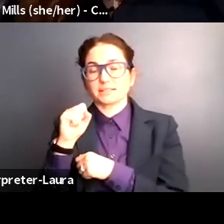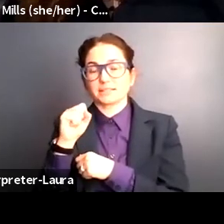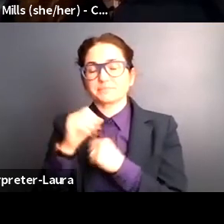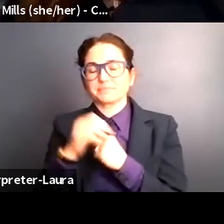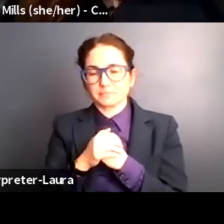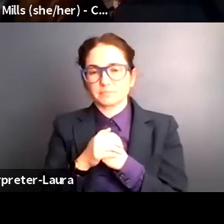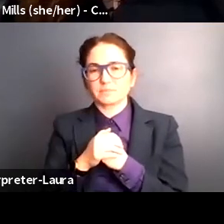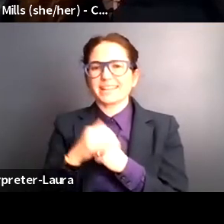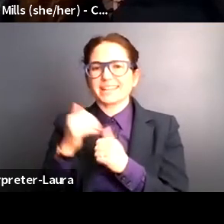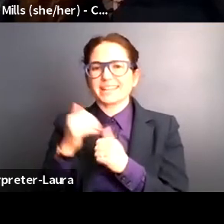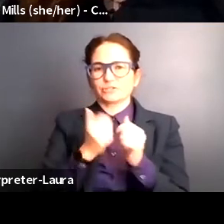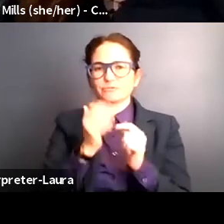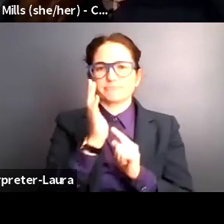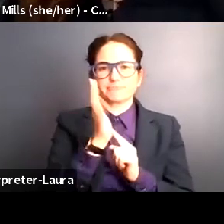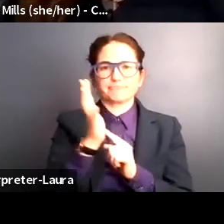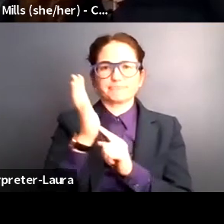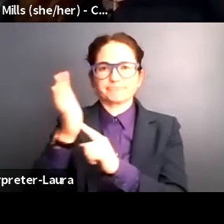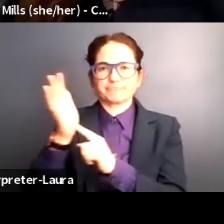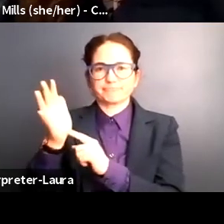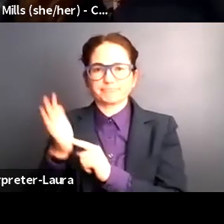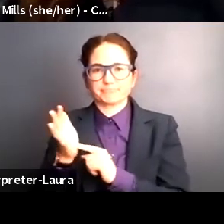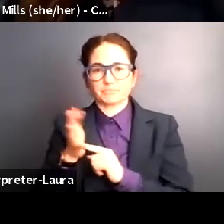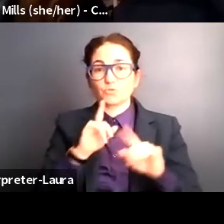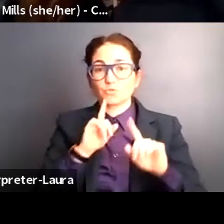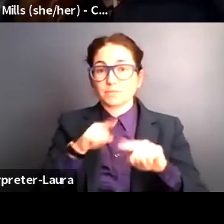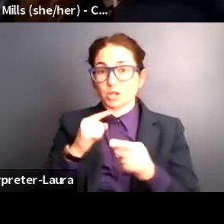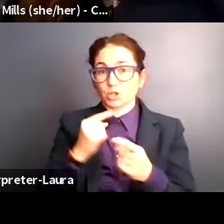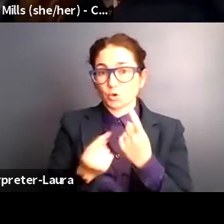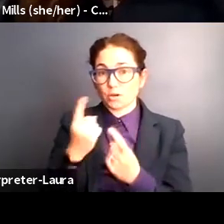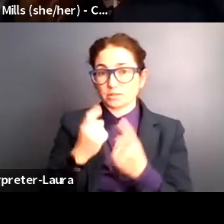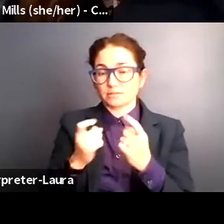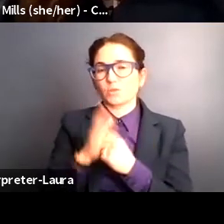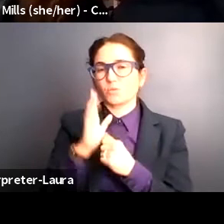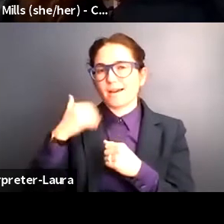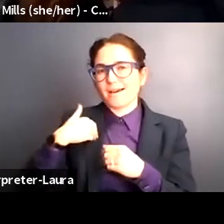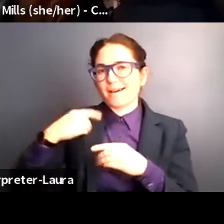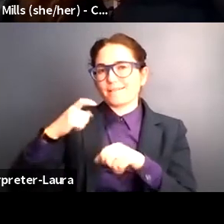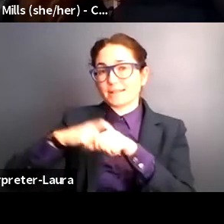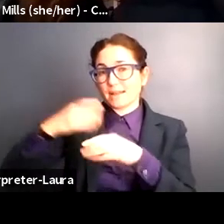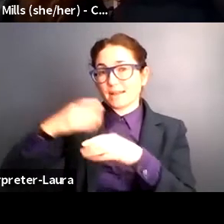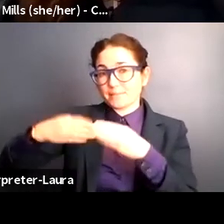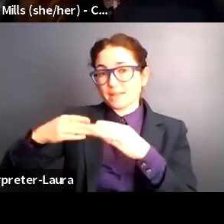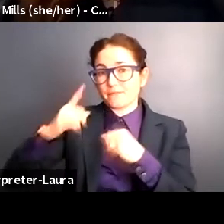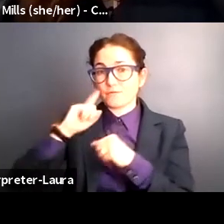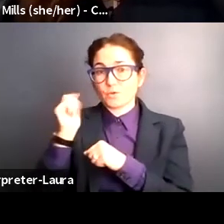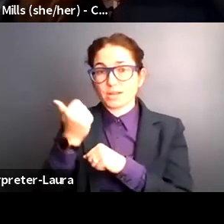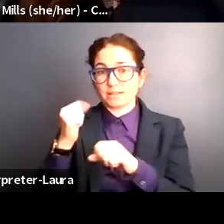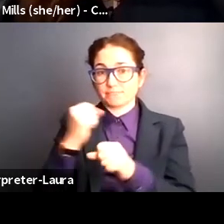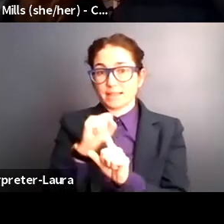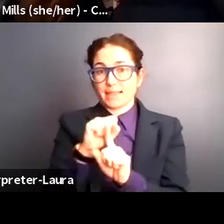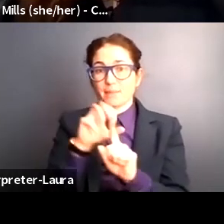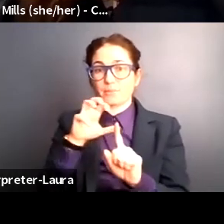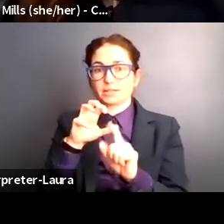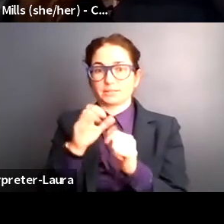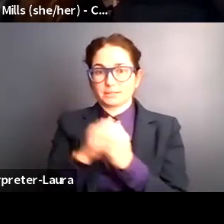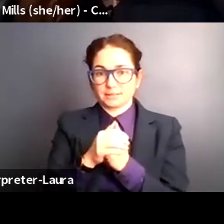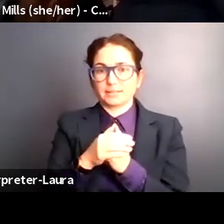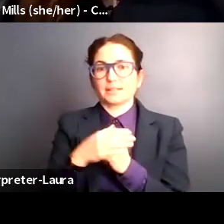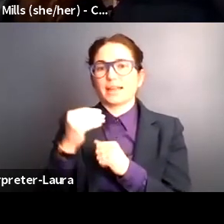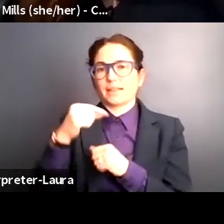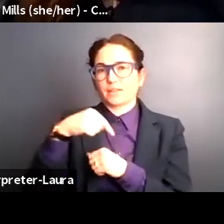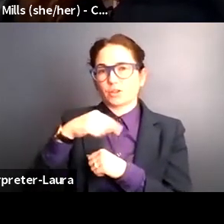about five minutes to respond to some questions, and there will be time towards the end to elaborate further on any points made, along with a Q&A.